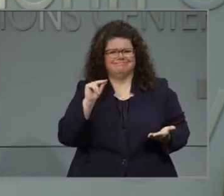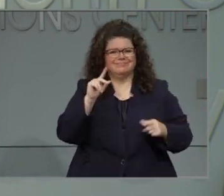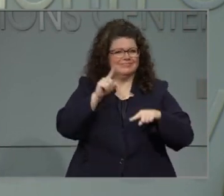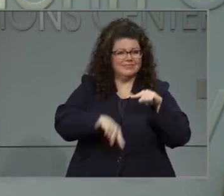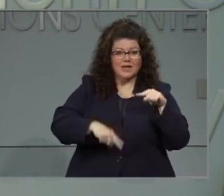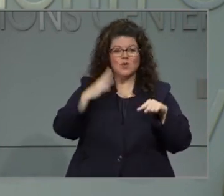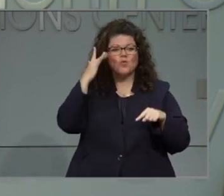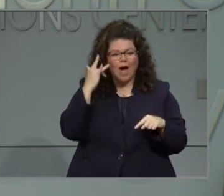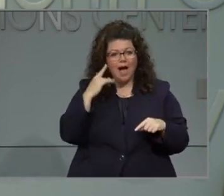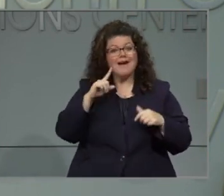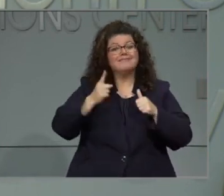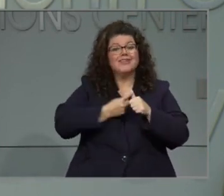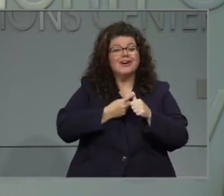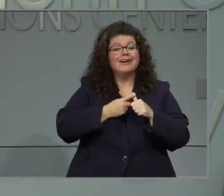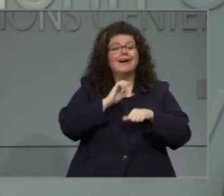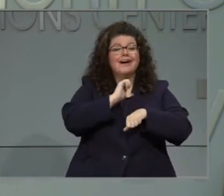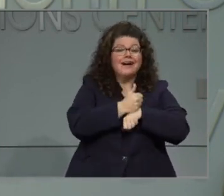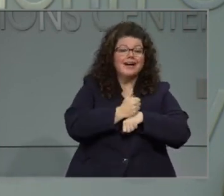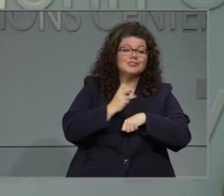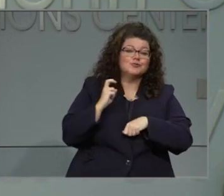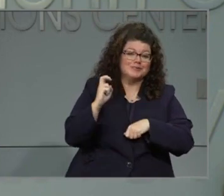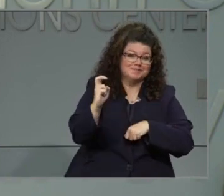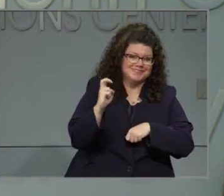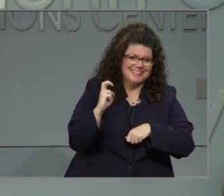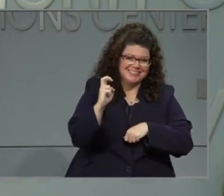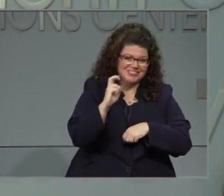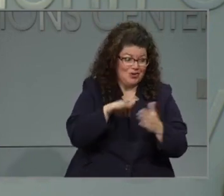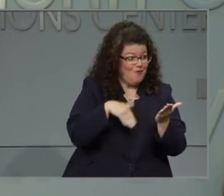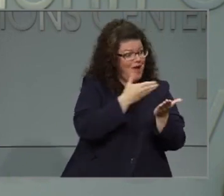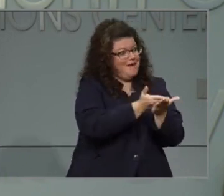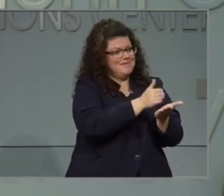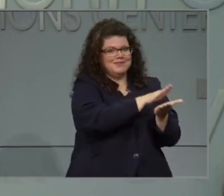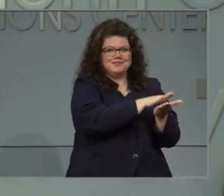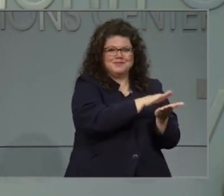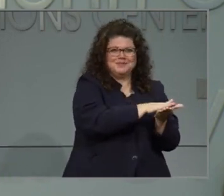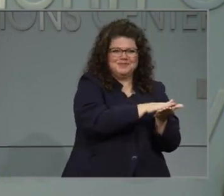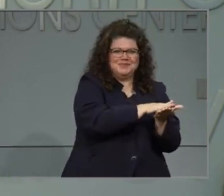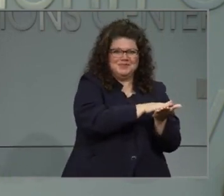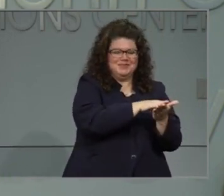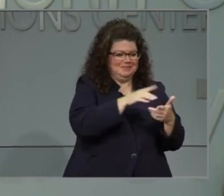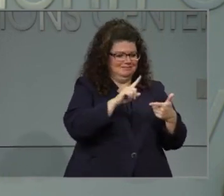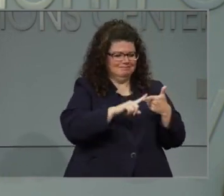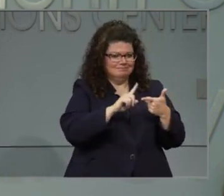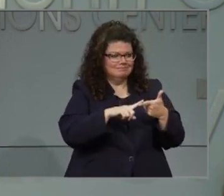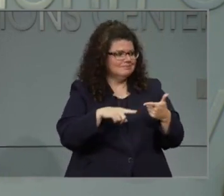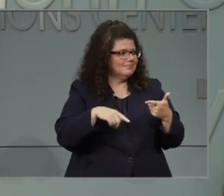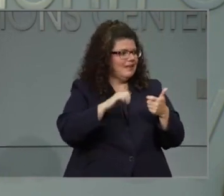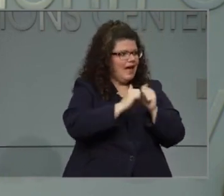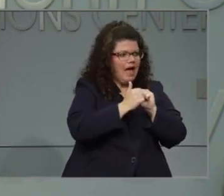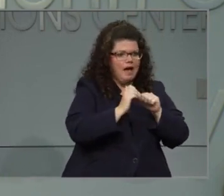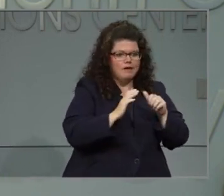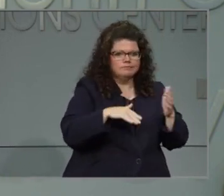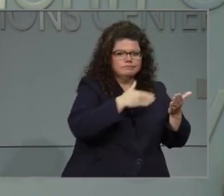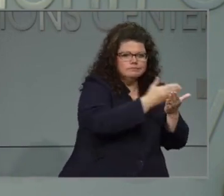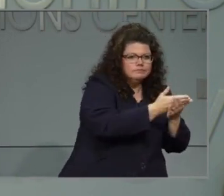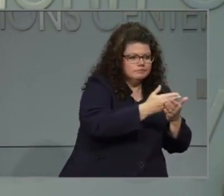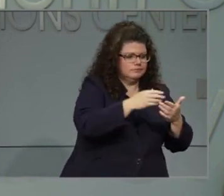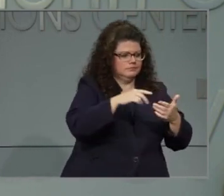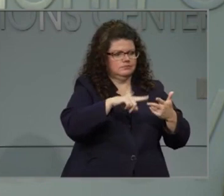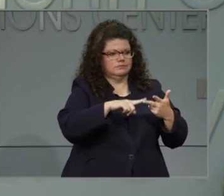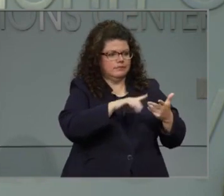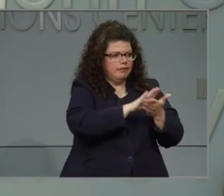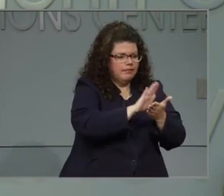transportation squared away and have dealt with all of the logistical issues that they would need to deal with.